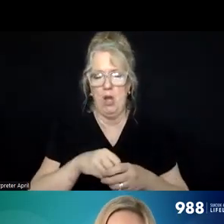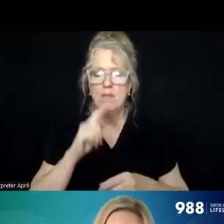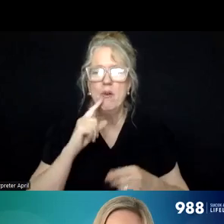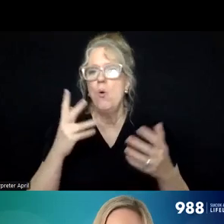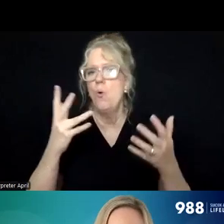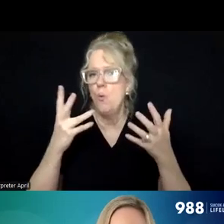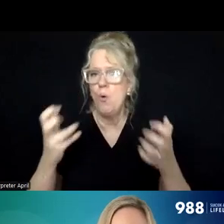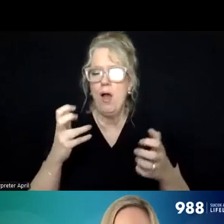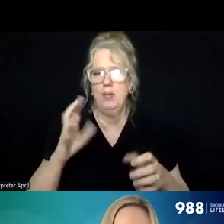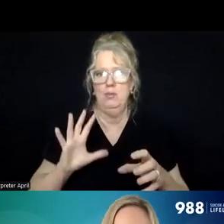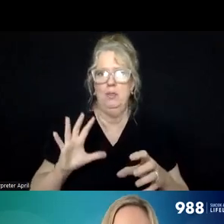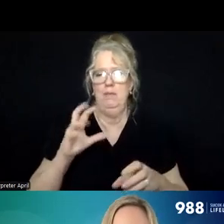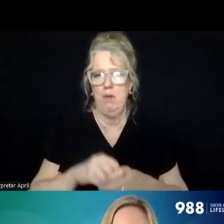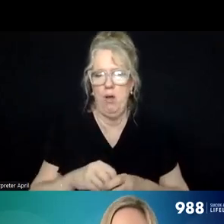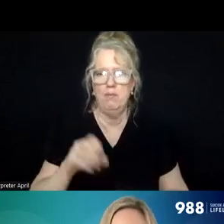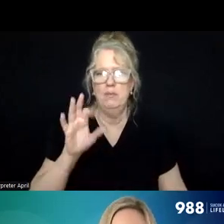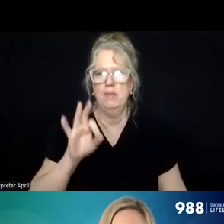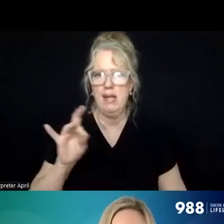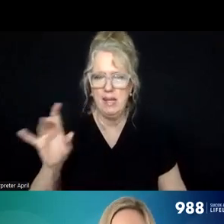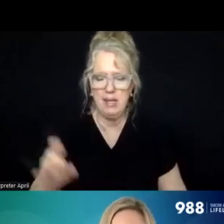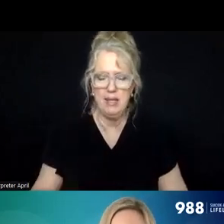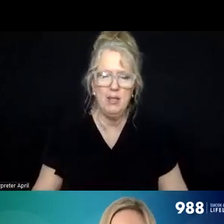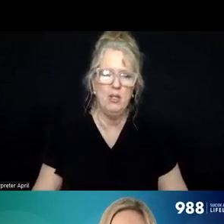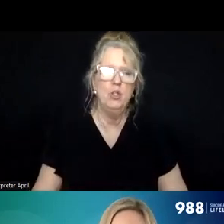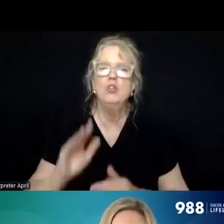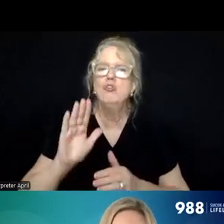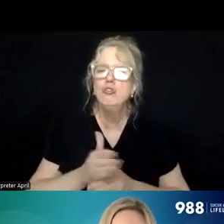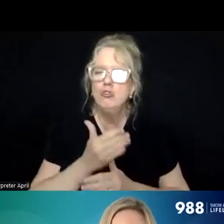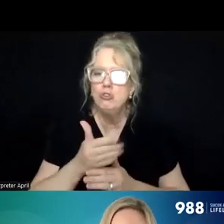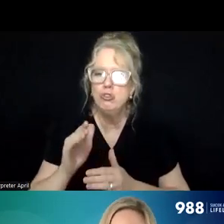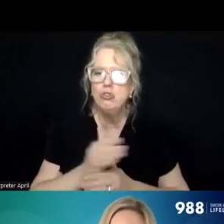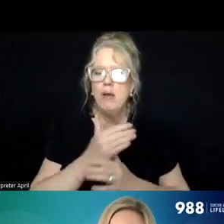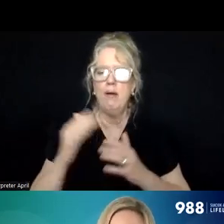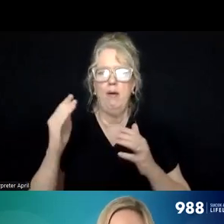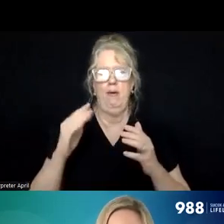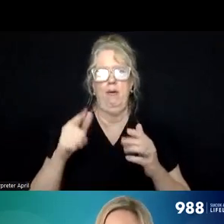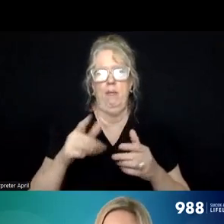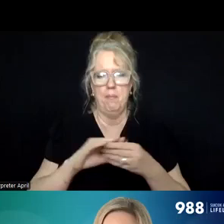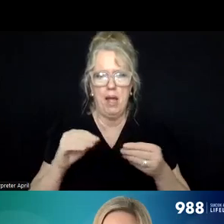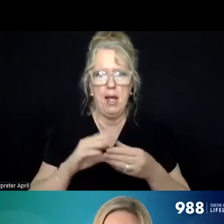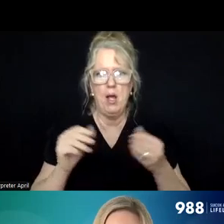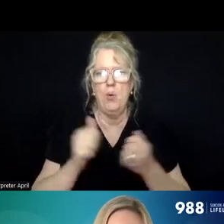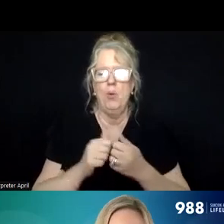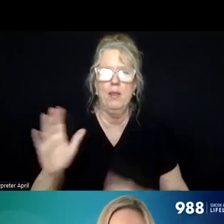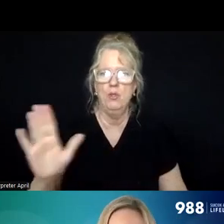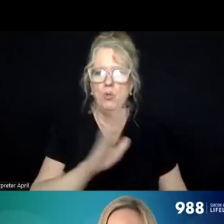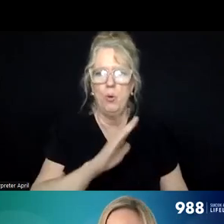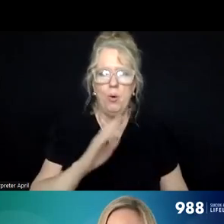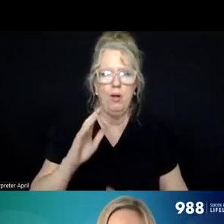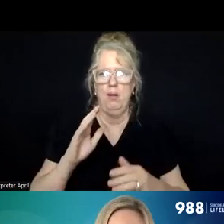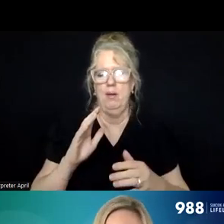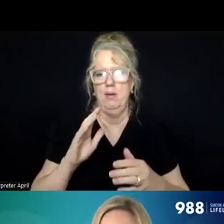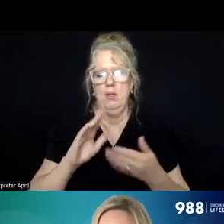wants to be involved in nine, eight, eight to share this message with your community, uh,